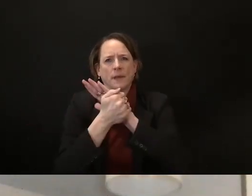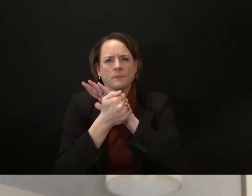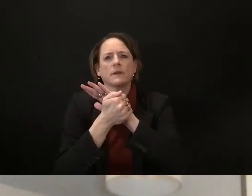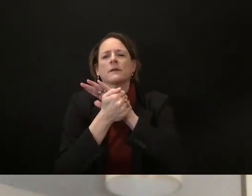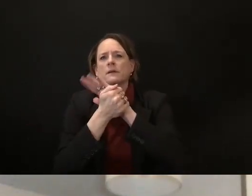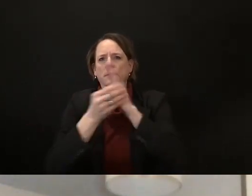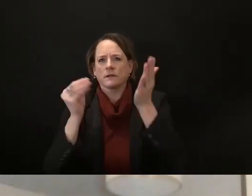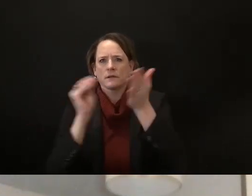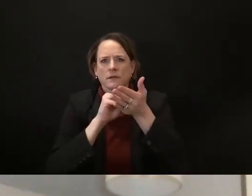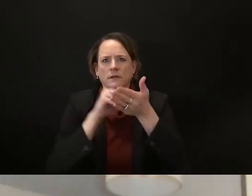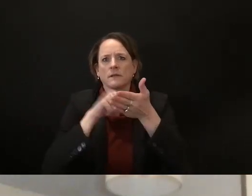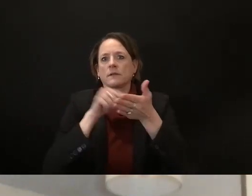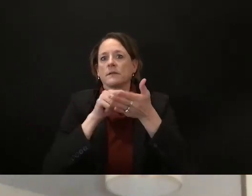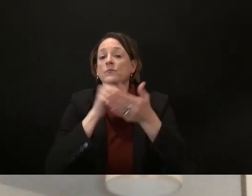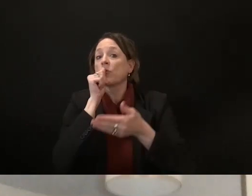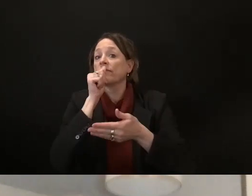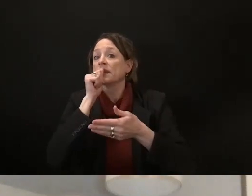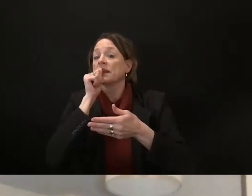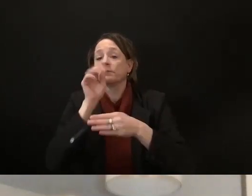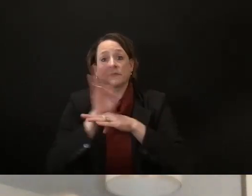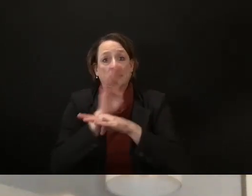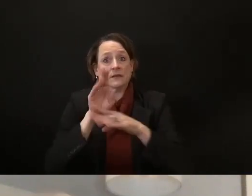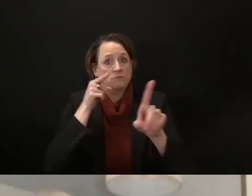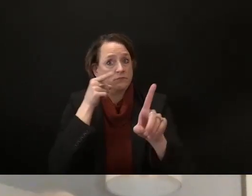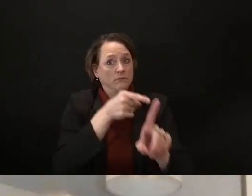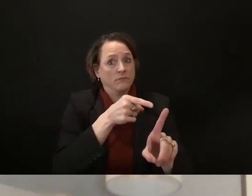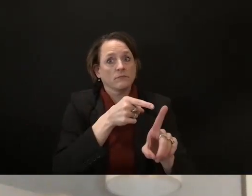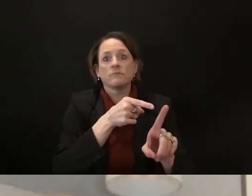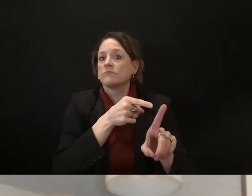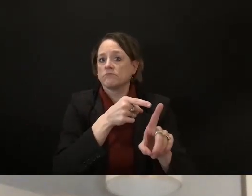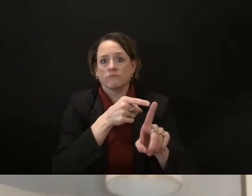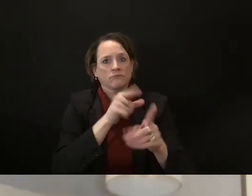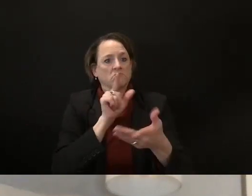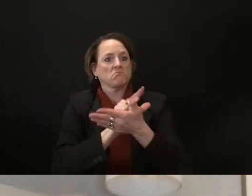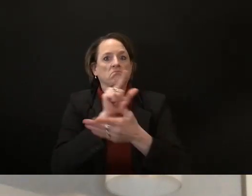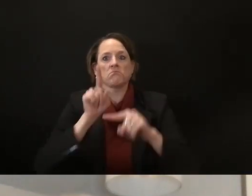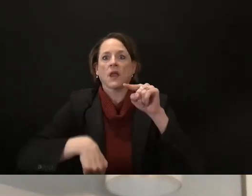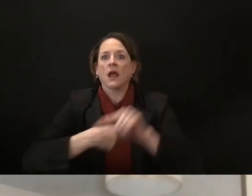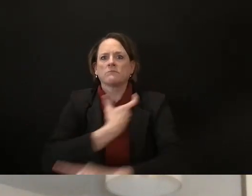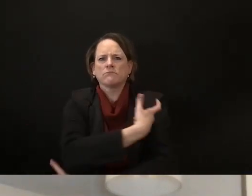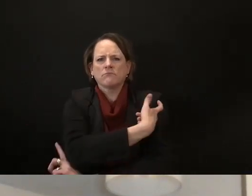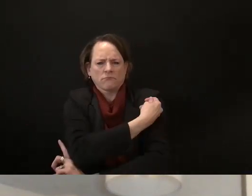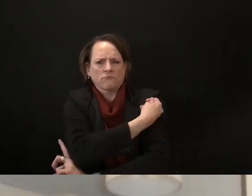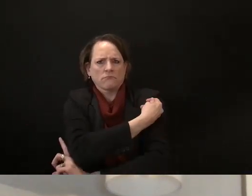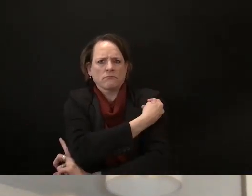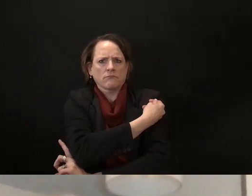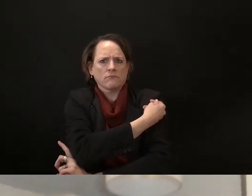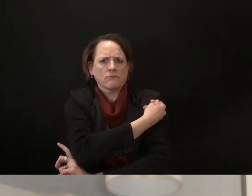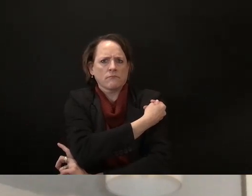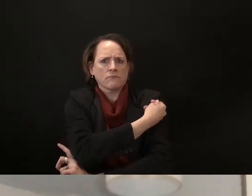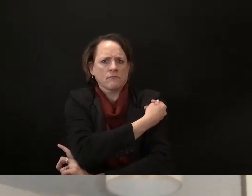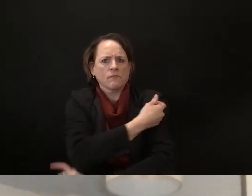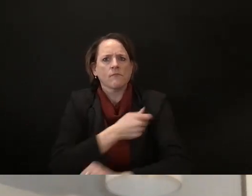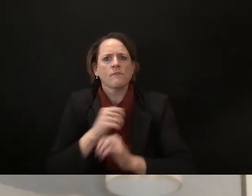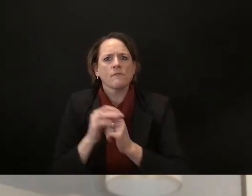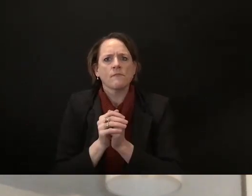right right yeah that's still in there so um so yeah that's that's ab1 and so that that continues to wait and